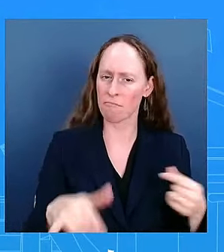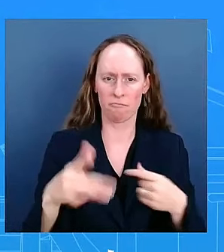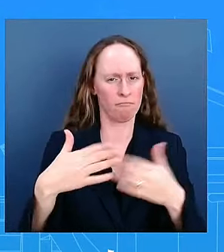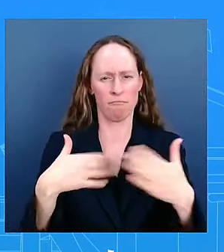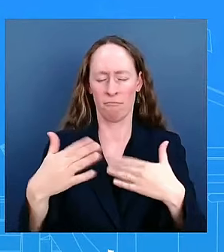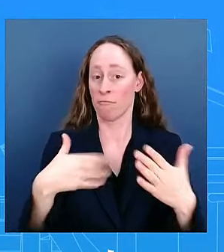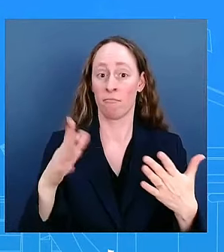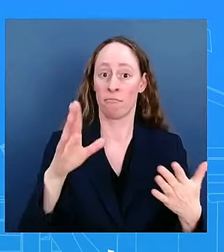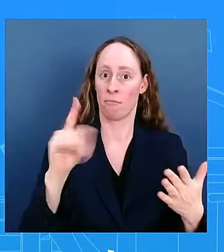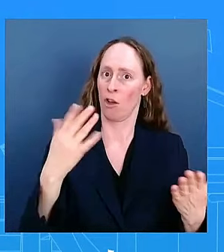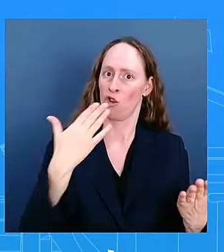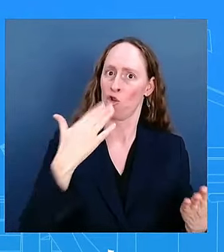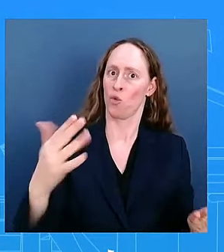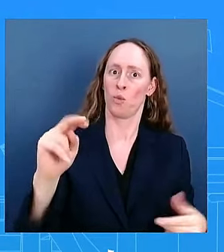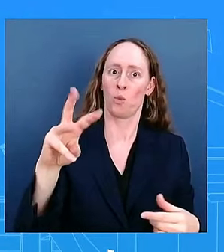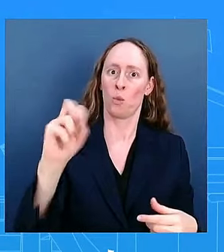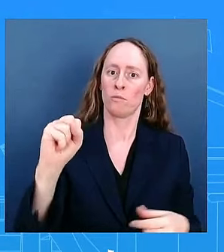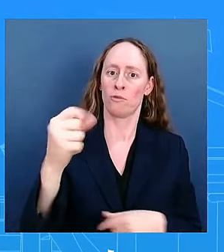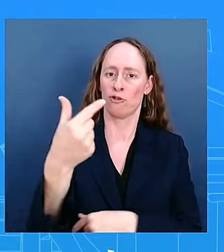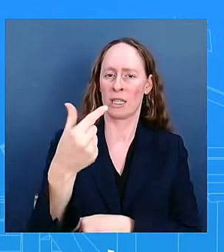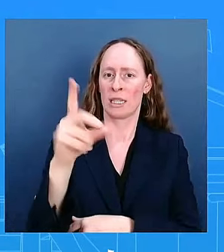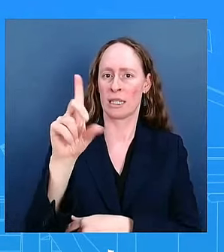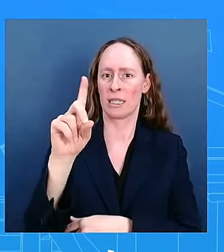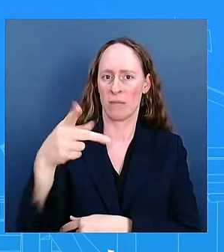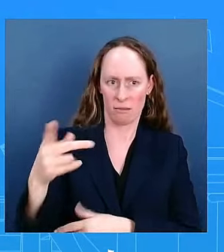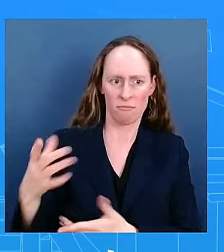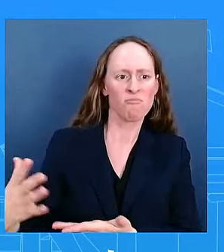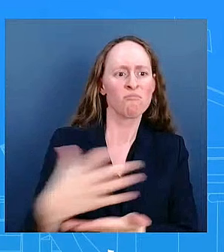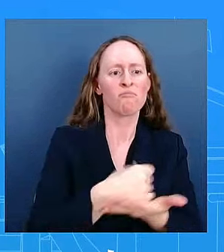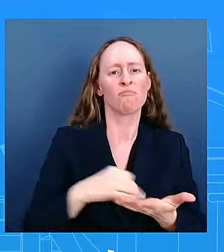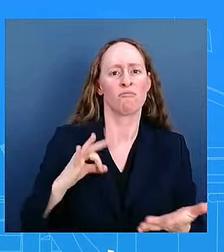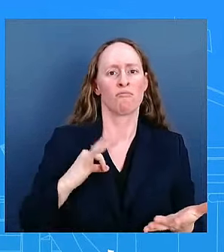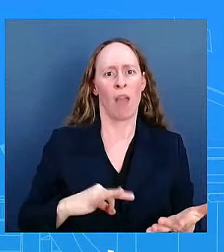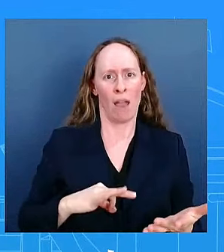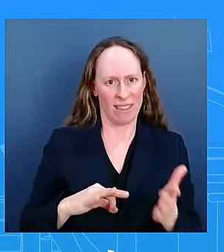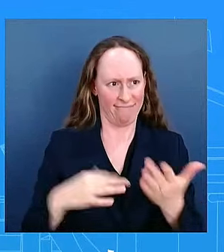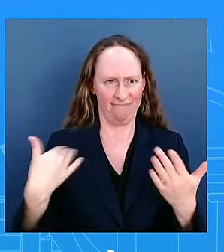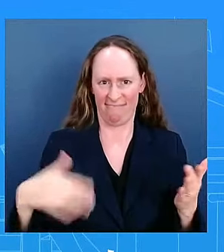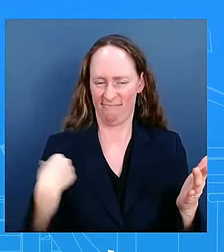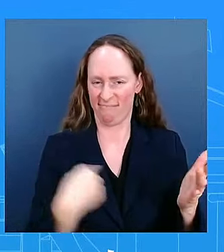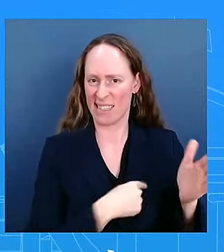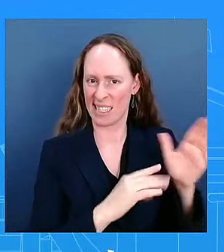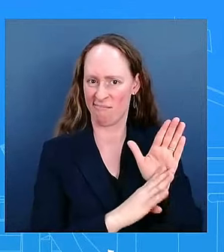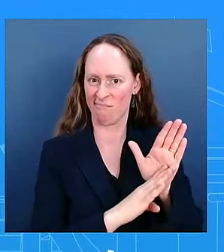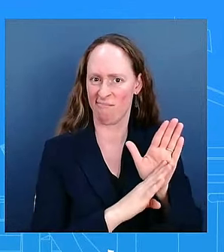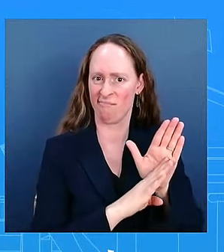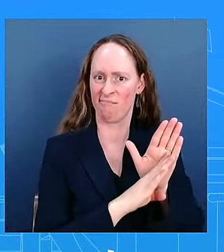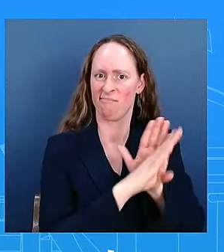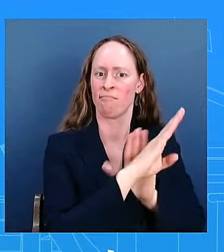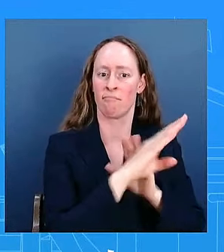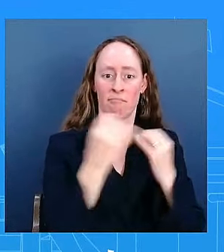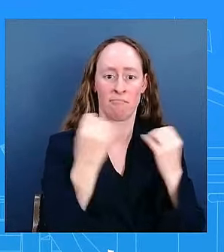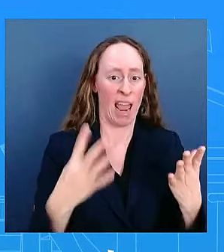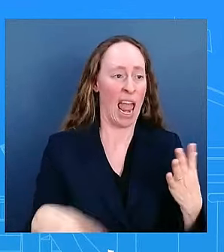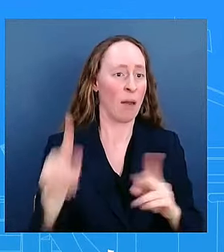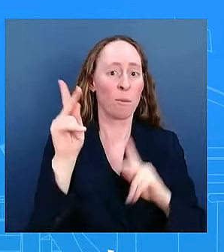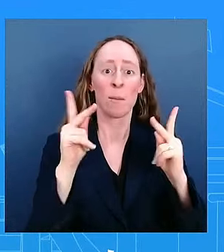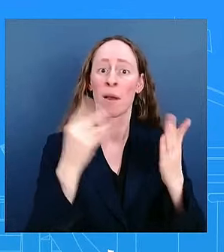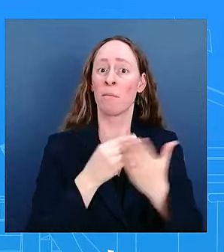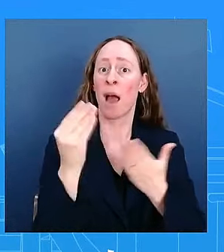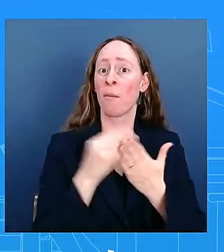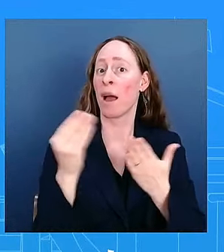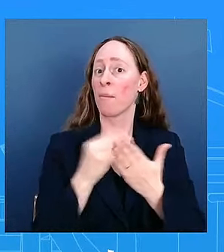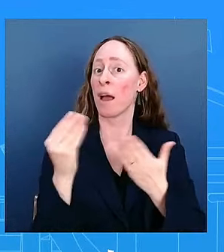last quarter largely accounted for by strong consumer spending the quarterly pce price index this is the inflation